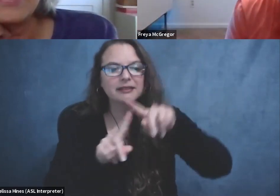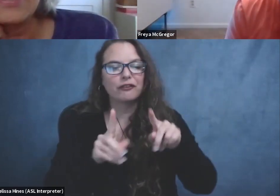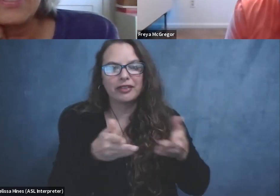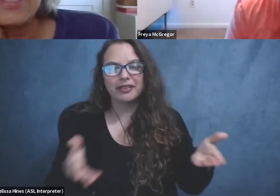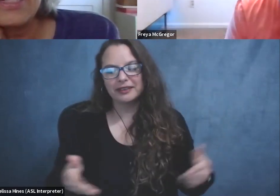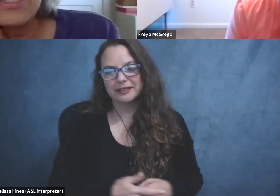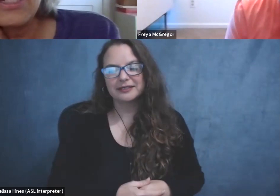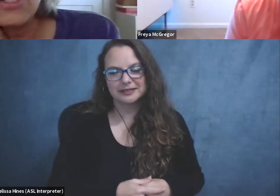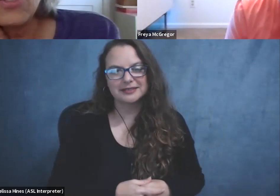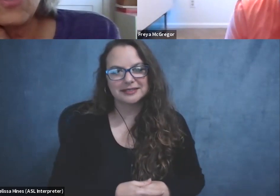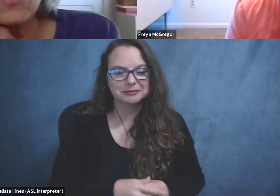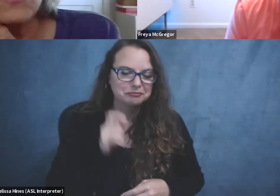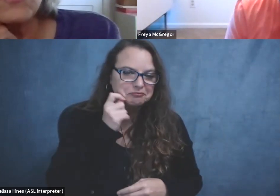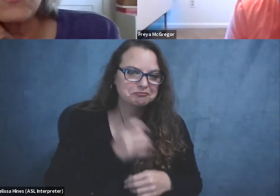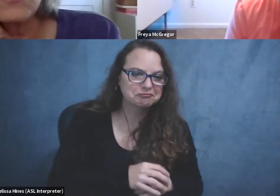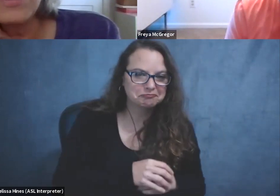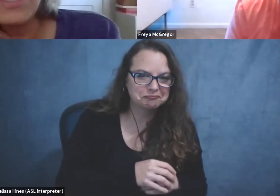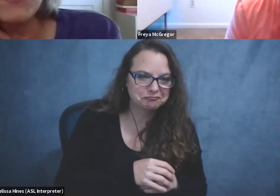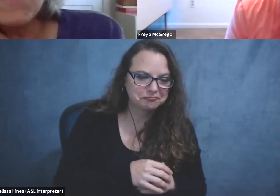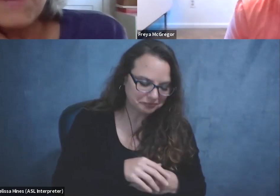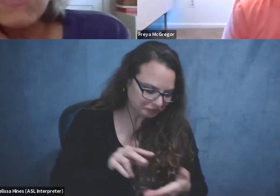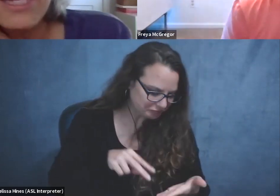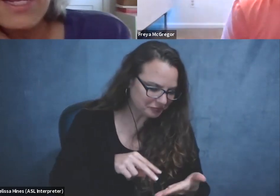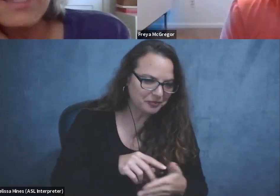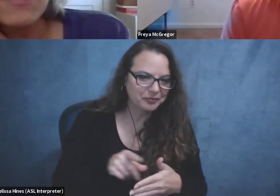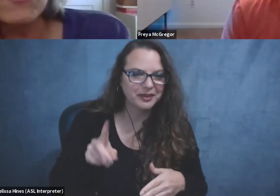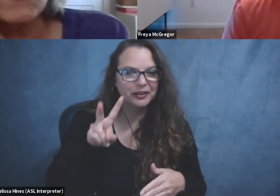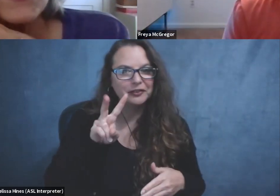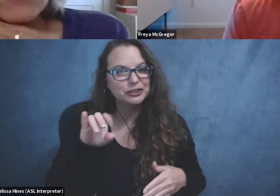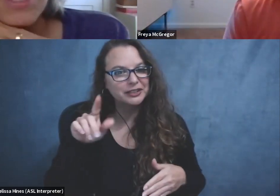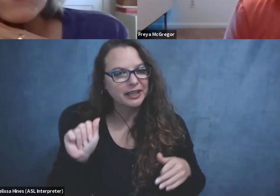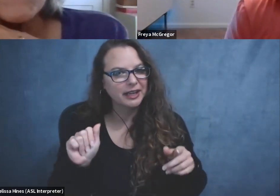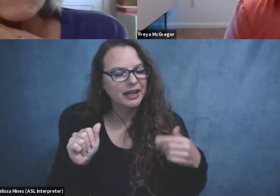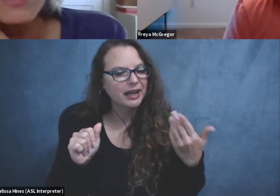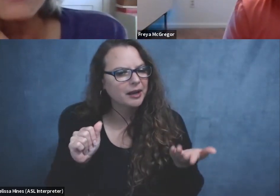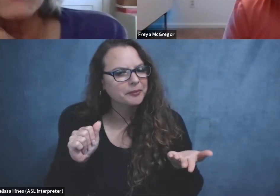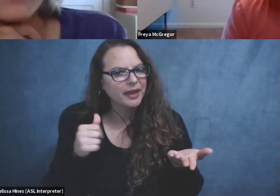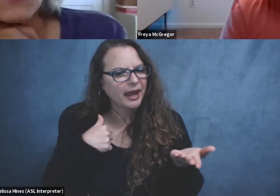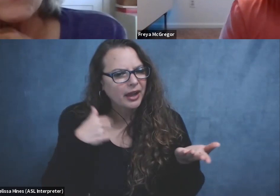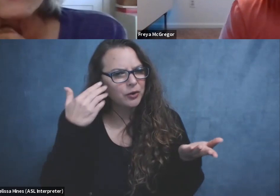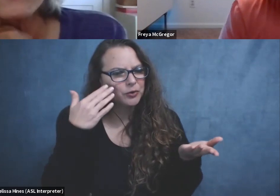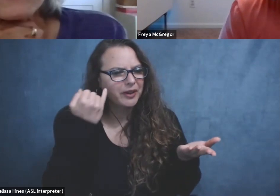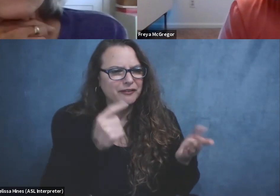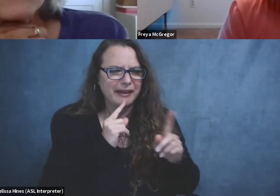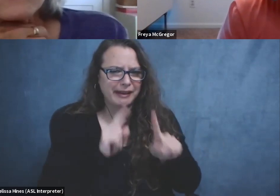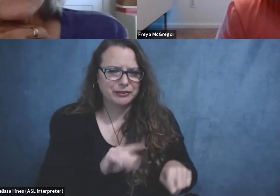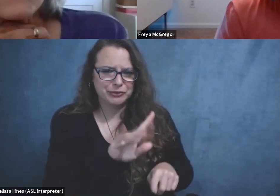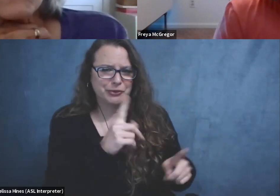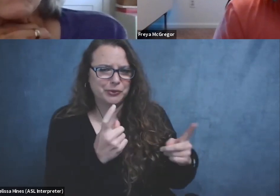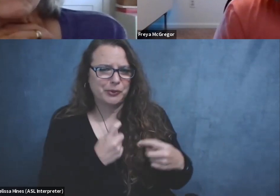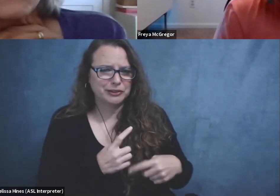so I don't know if I really, I don't know, I don't know if I really answered that question